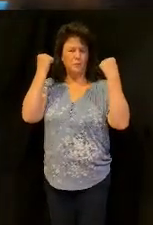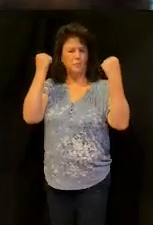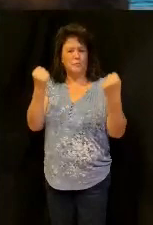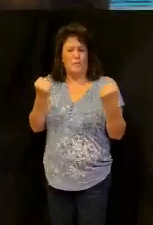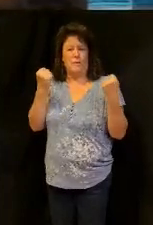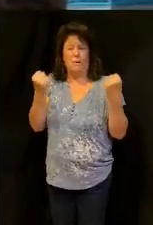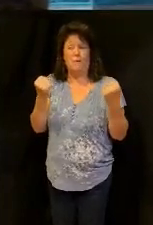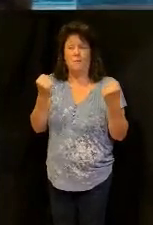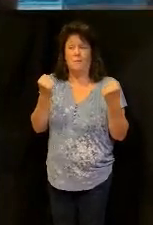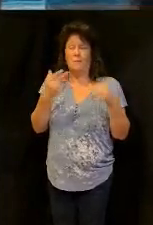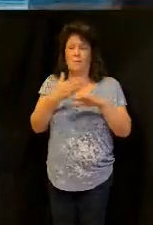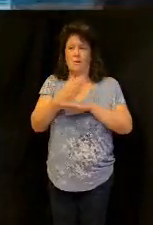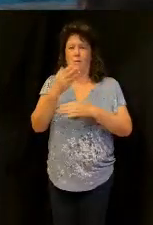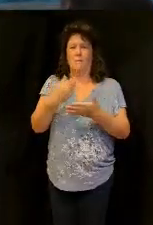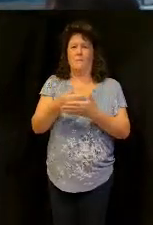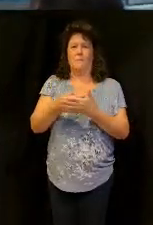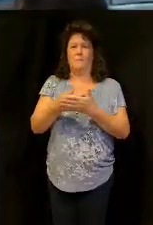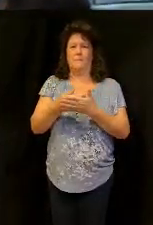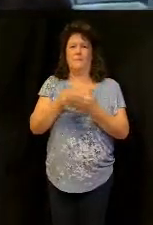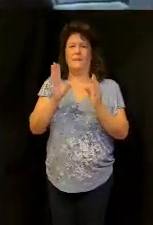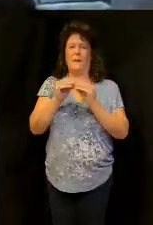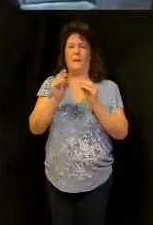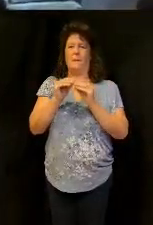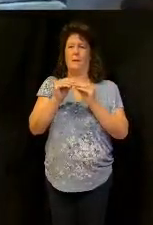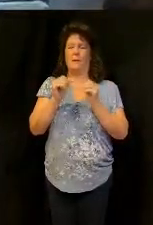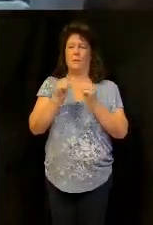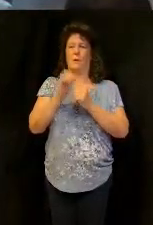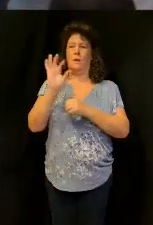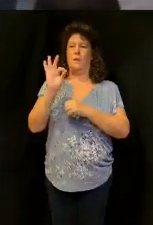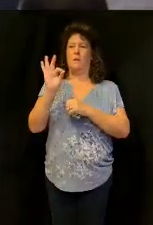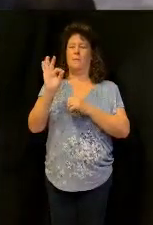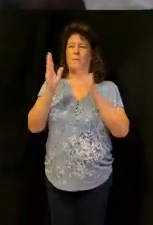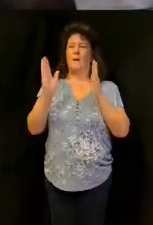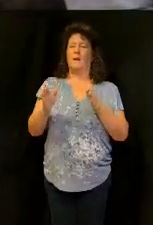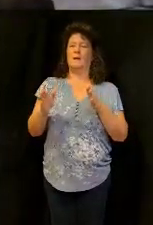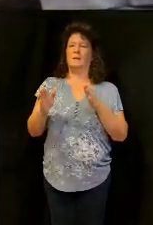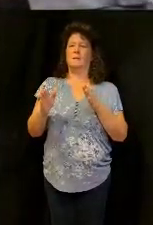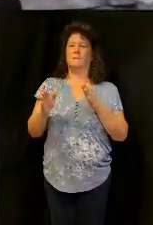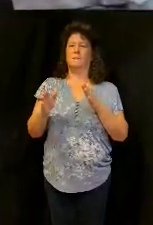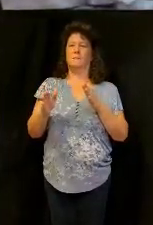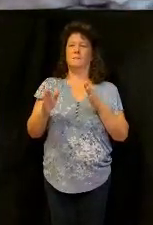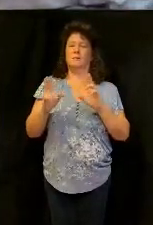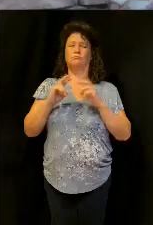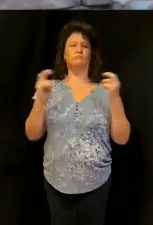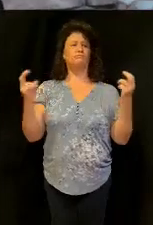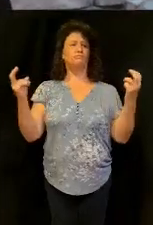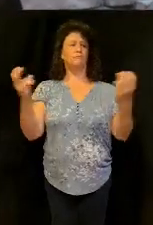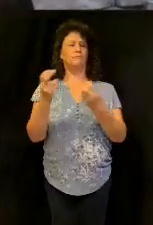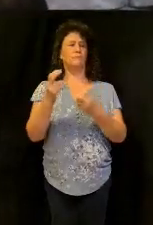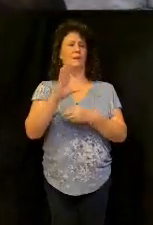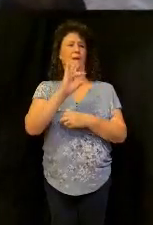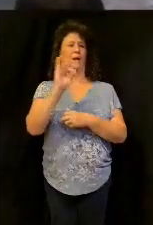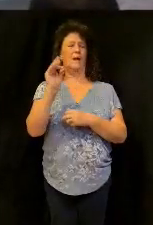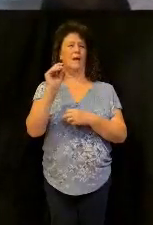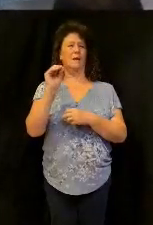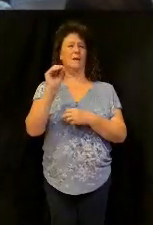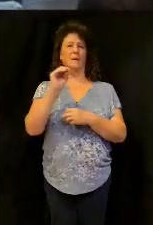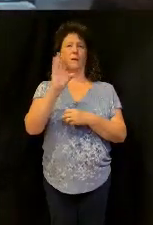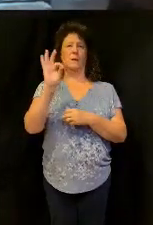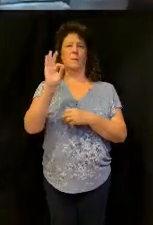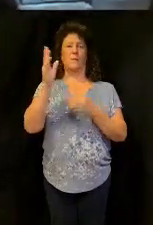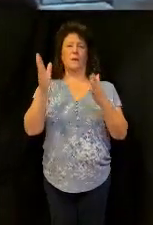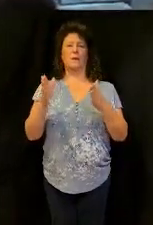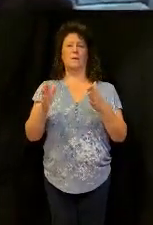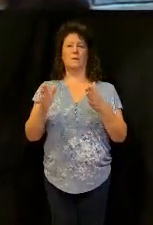I sat in a meeting with pastors two weeks ago in Plano, Texas around a round table with over 80 some pastors. They broke us up into 10